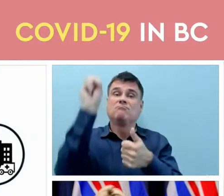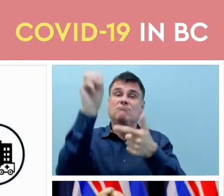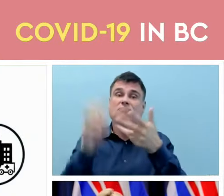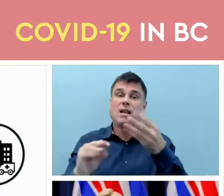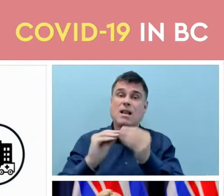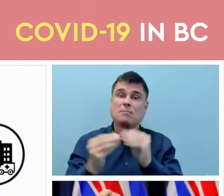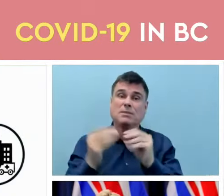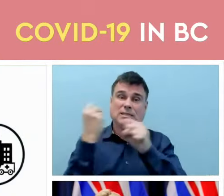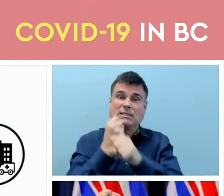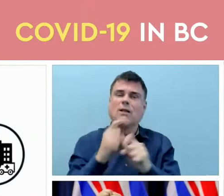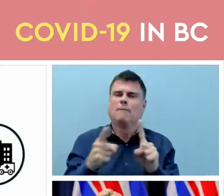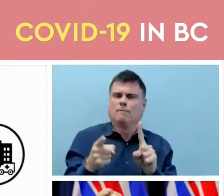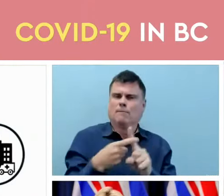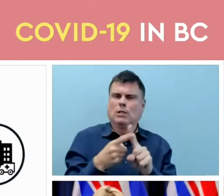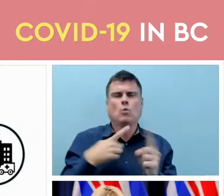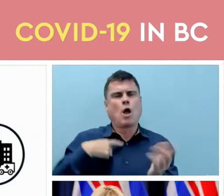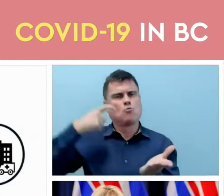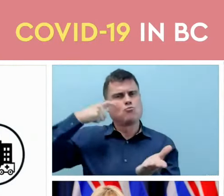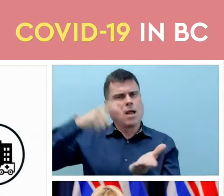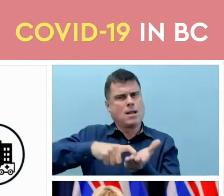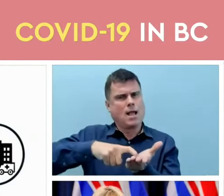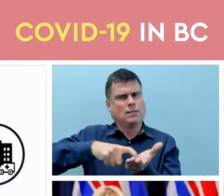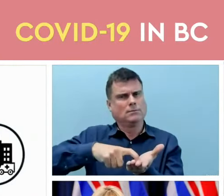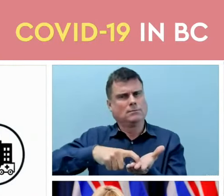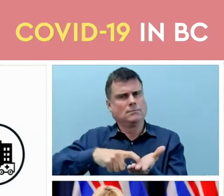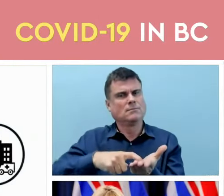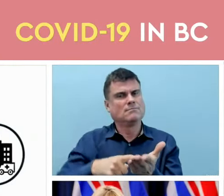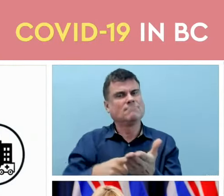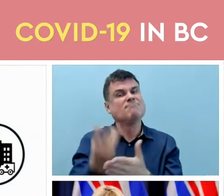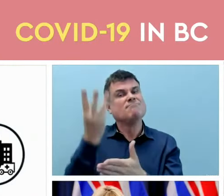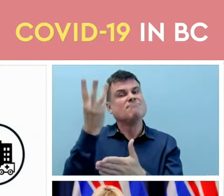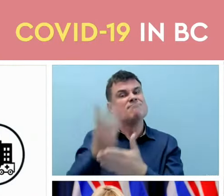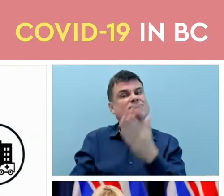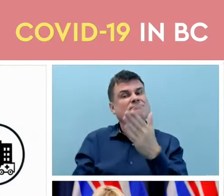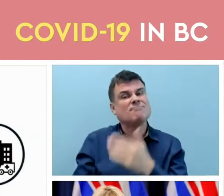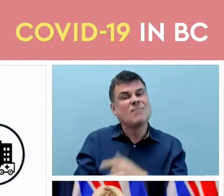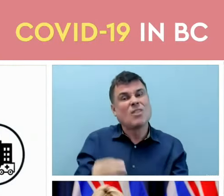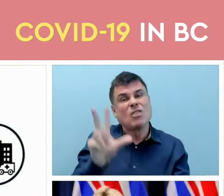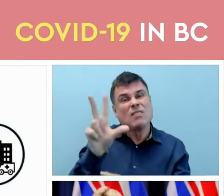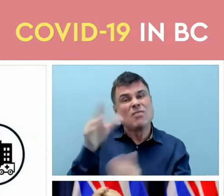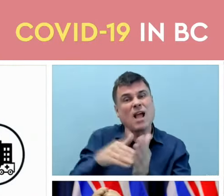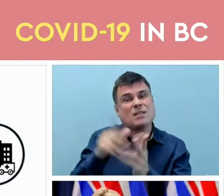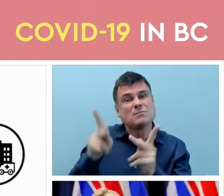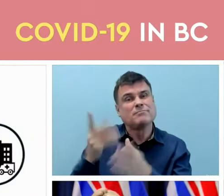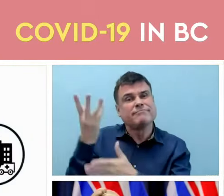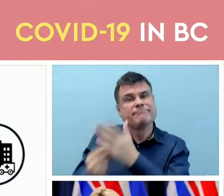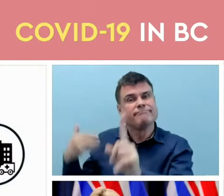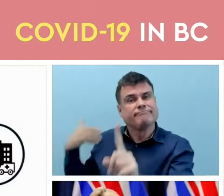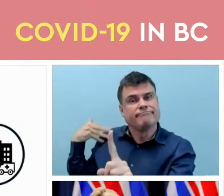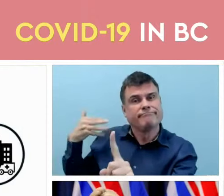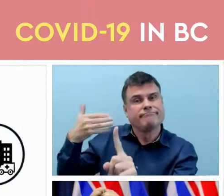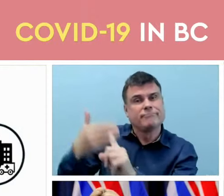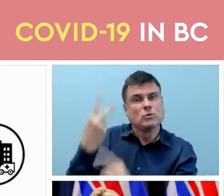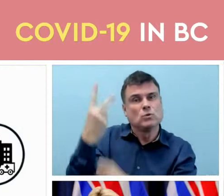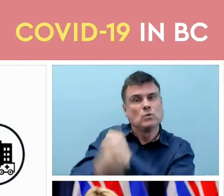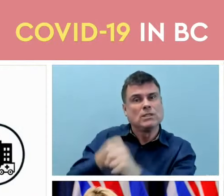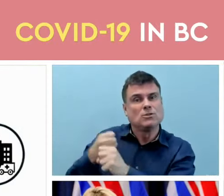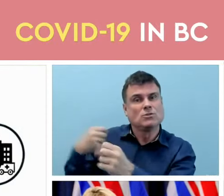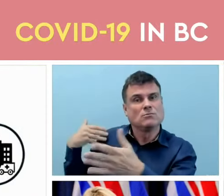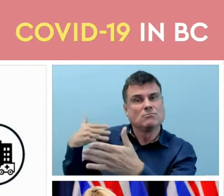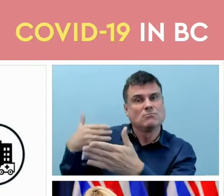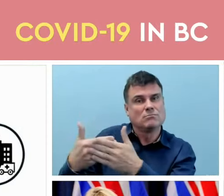that we have lost now over 3,000 people to COVID in the course of this pandemic here in British Columbia.